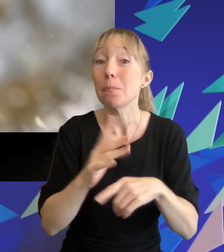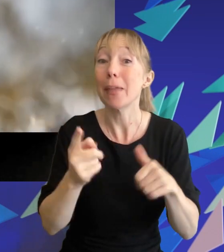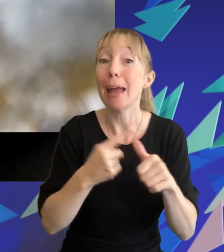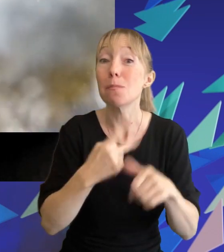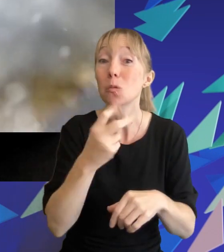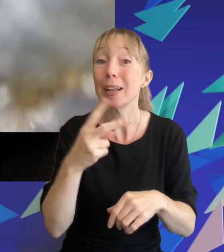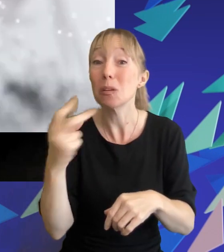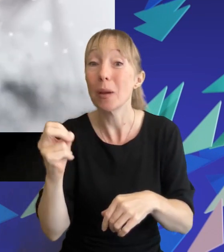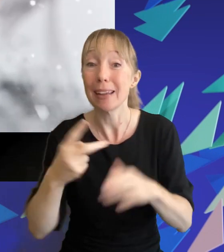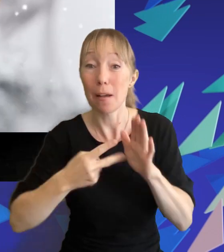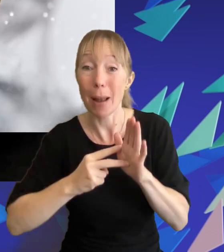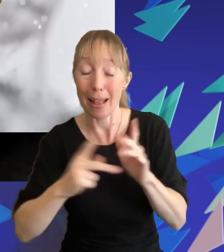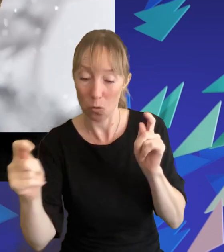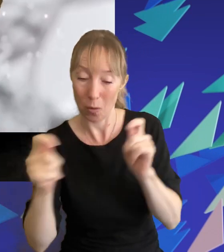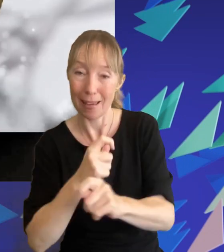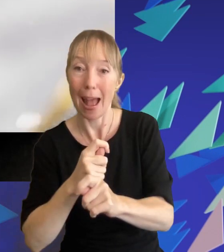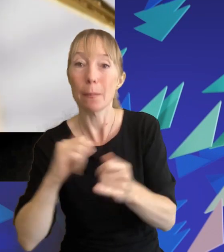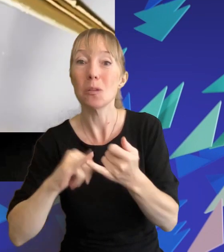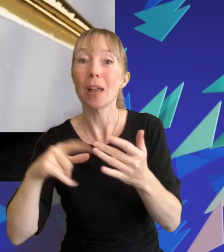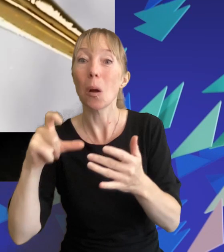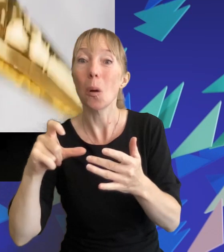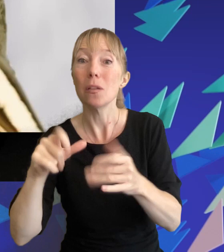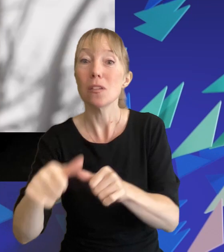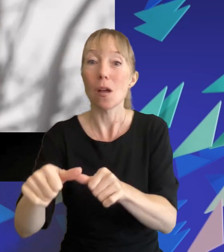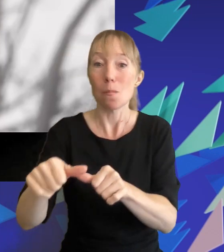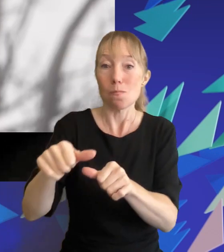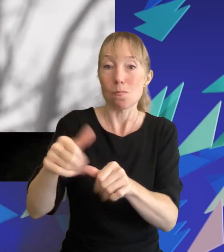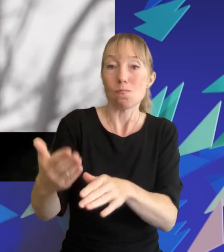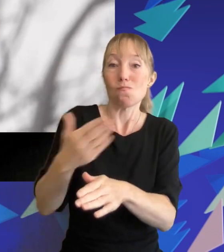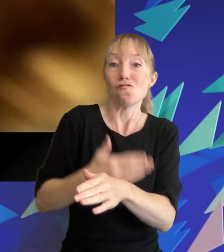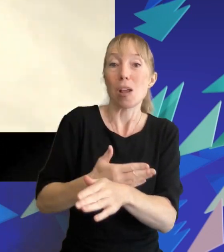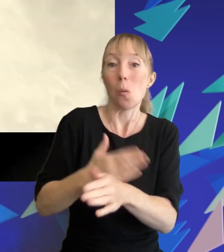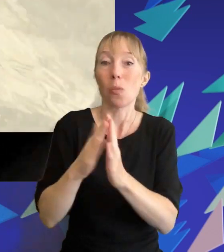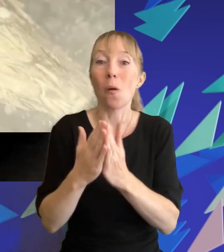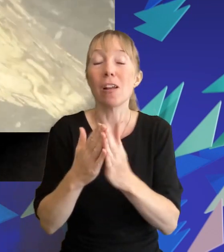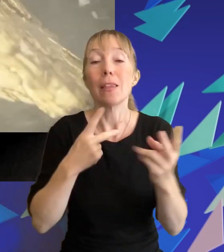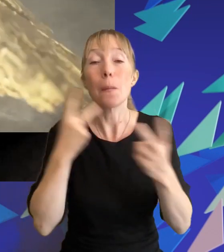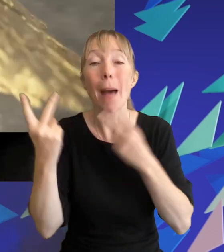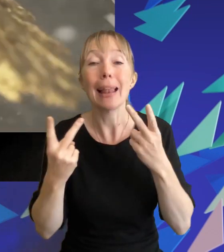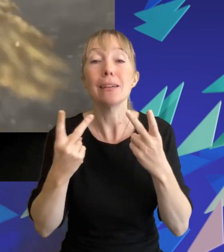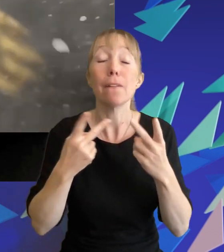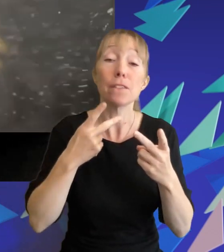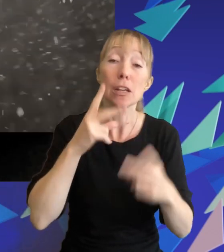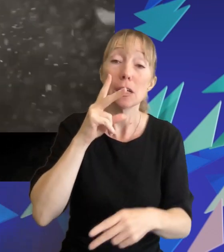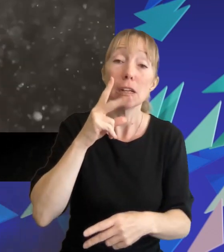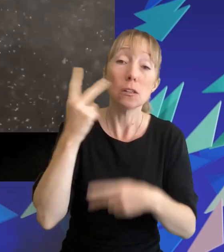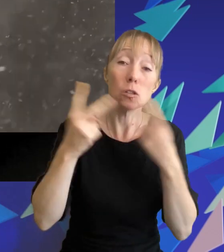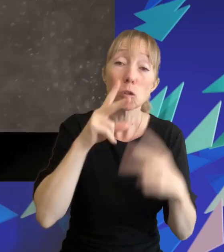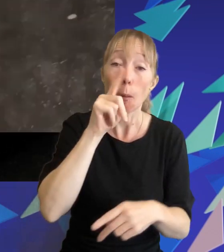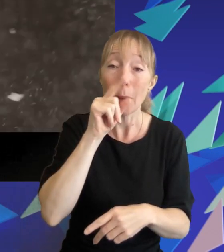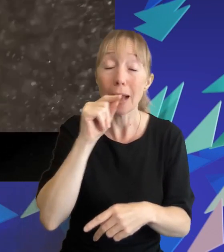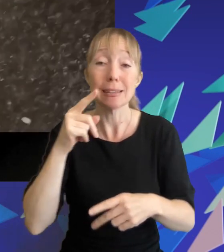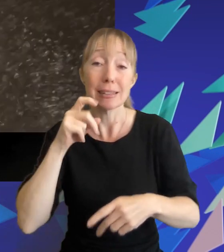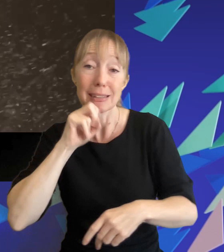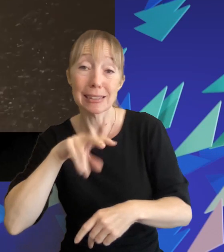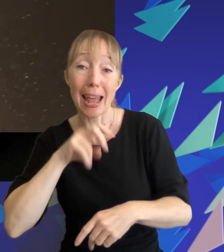to adapt susan's collins hunger games prequel novel the ballad of songbirds and snakes which released the same year the fact that this